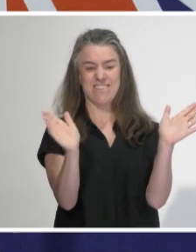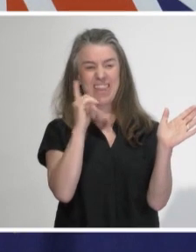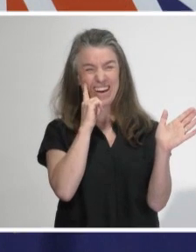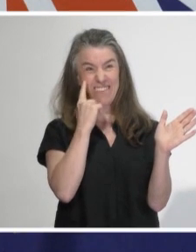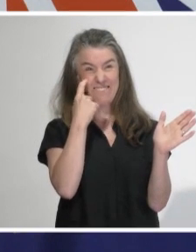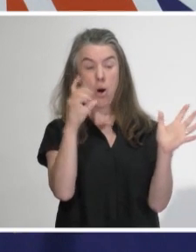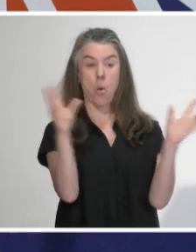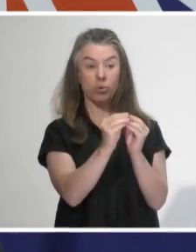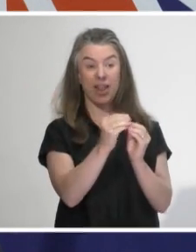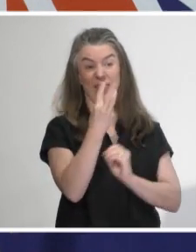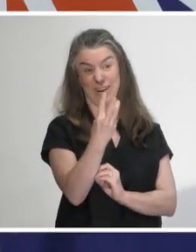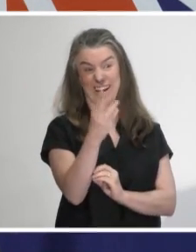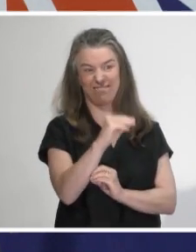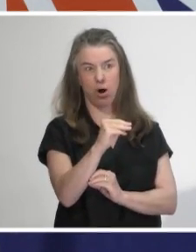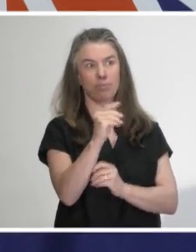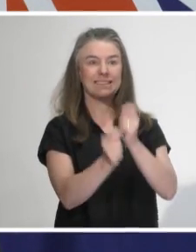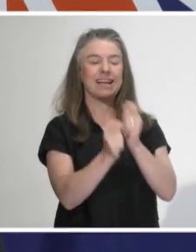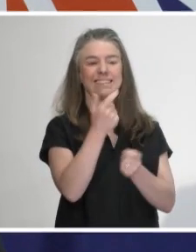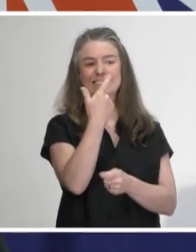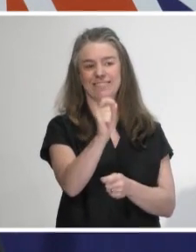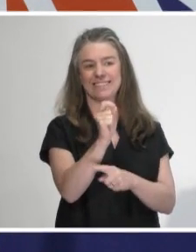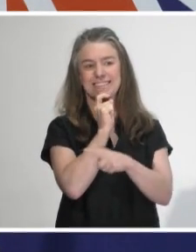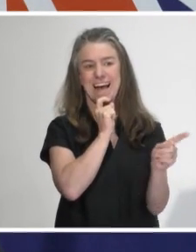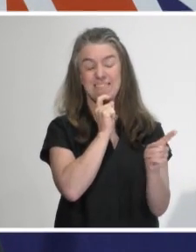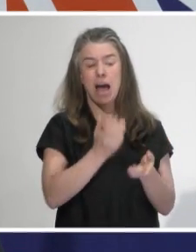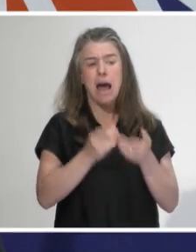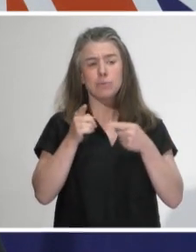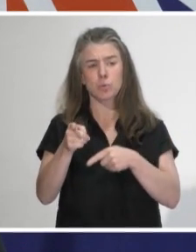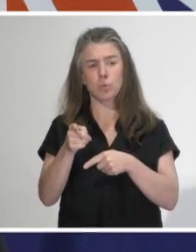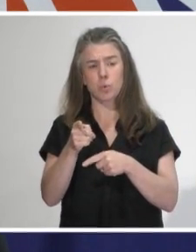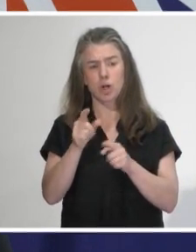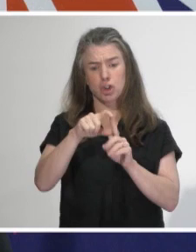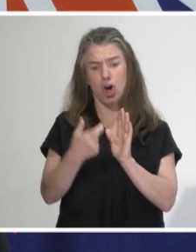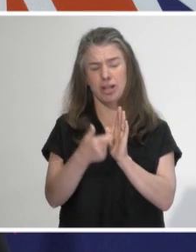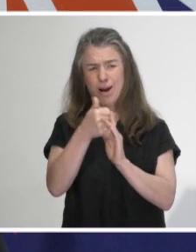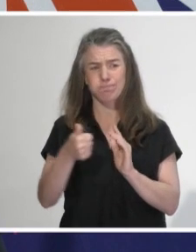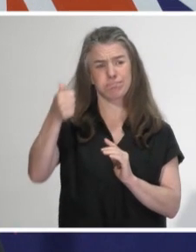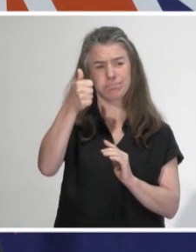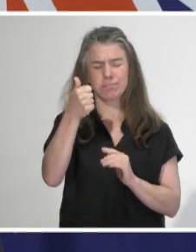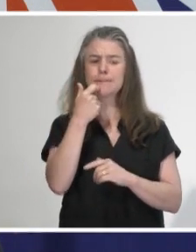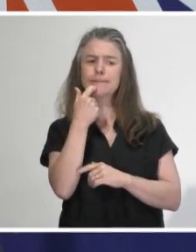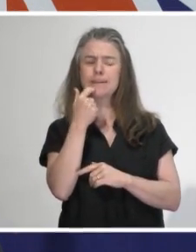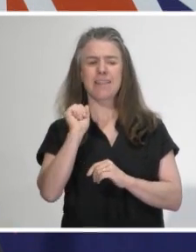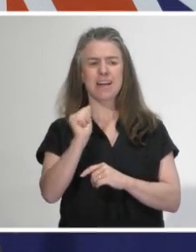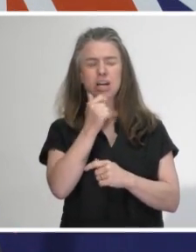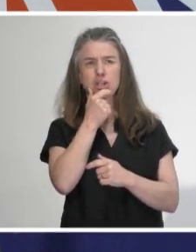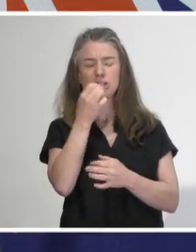think one further person infected. So it's a judgement of the medical officer of health and they will know when it is appropriate to use